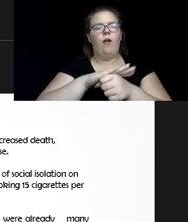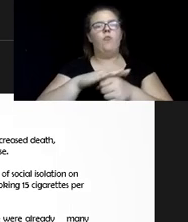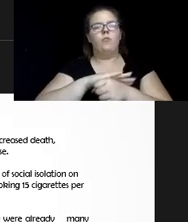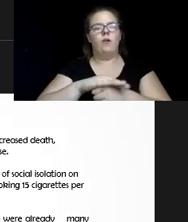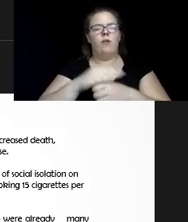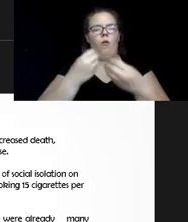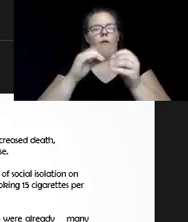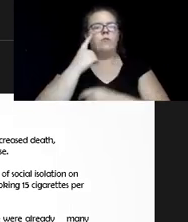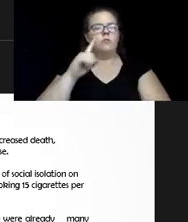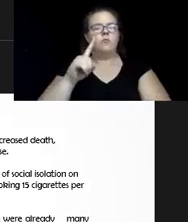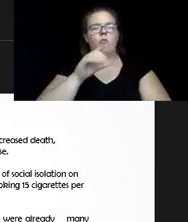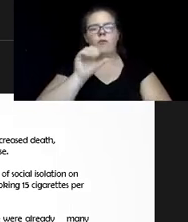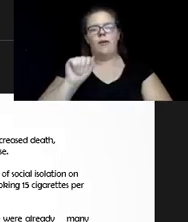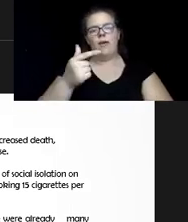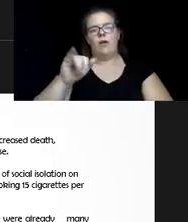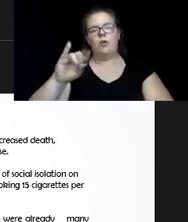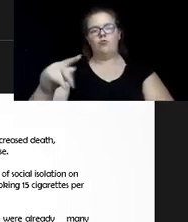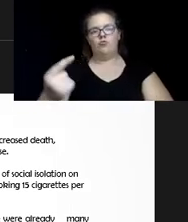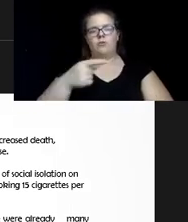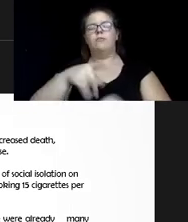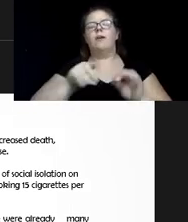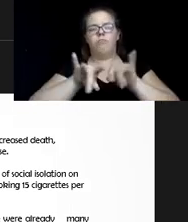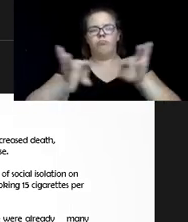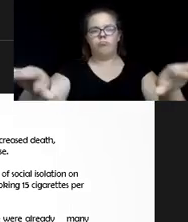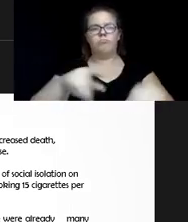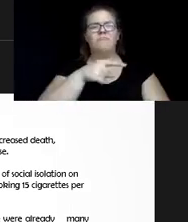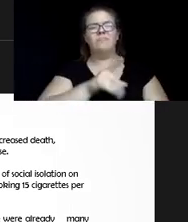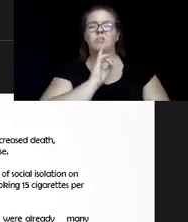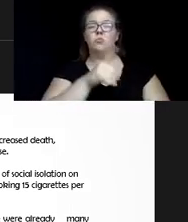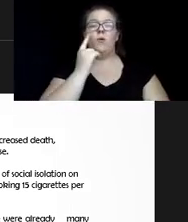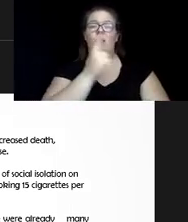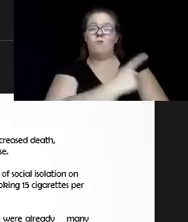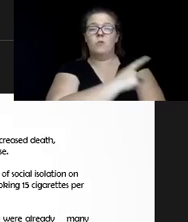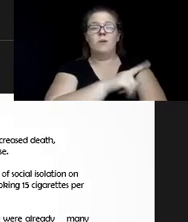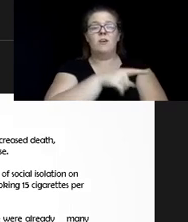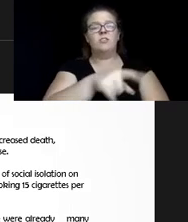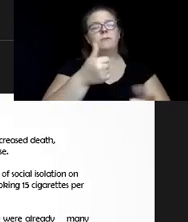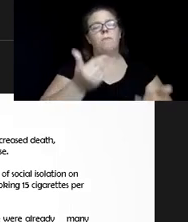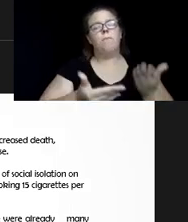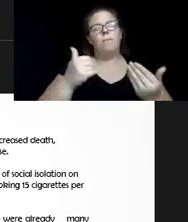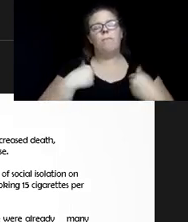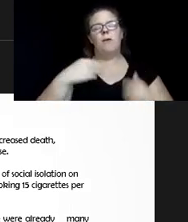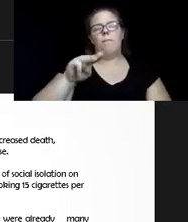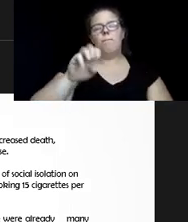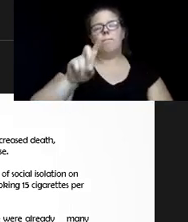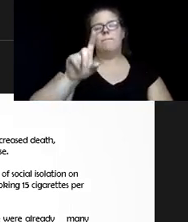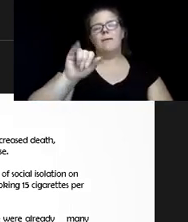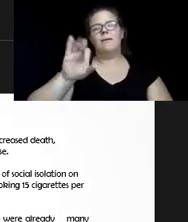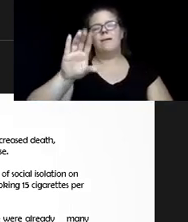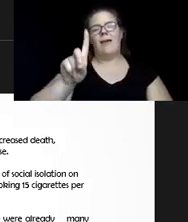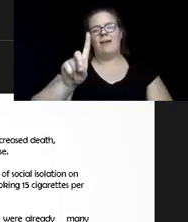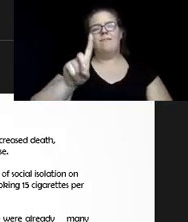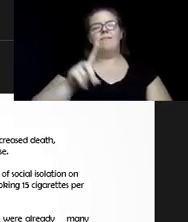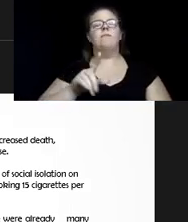transportation options. And these are really for patients that may have Medicaid but need transportation for non